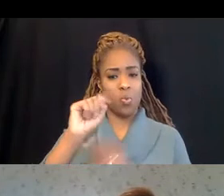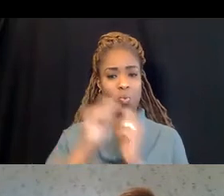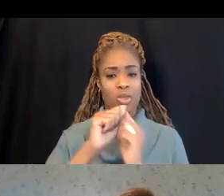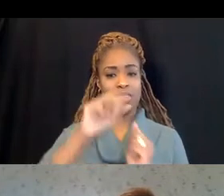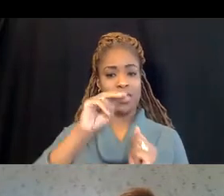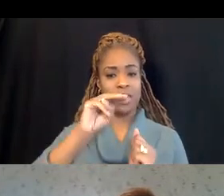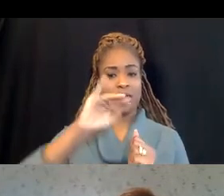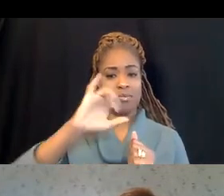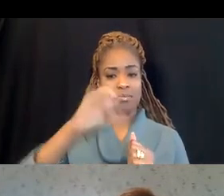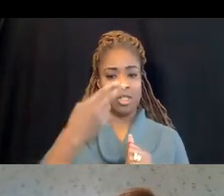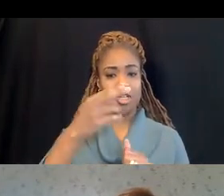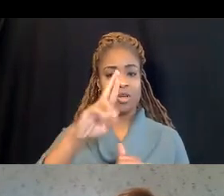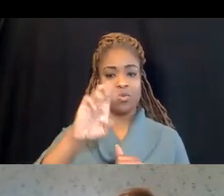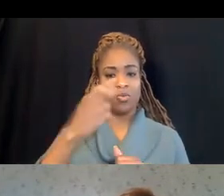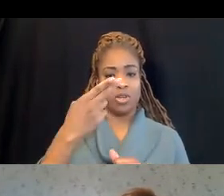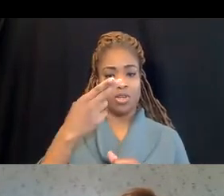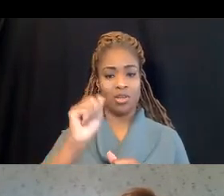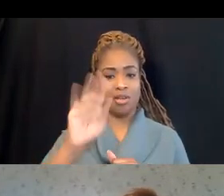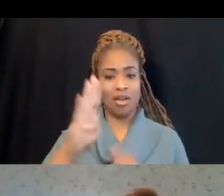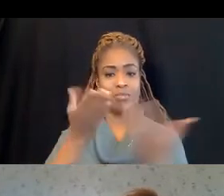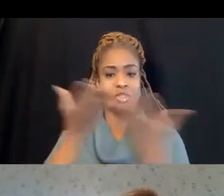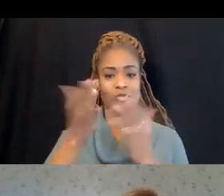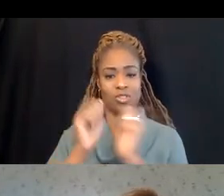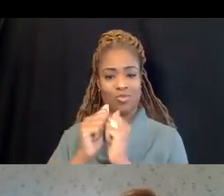Rehabilitation Services with the state of Michigan.